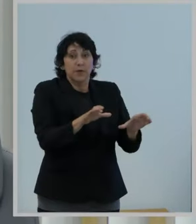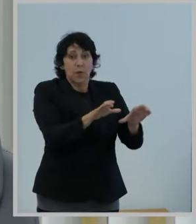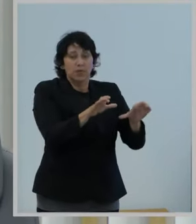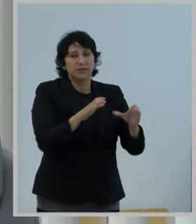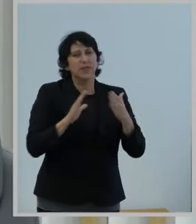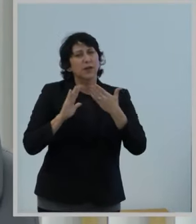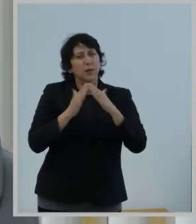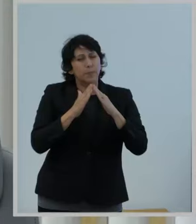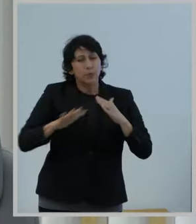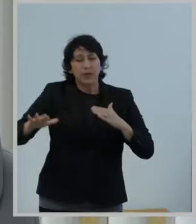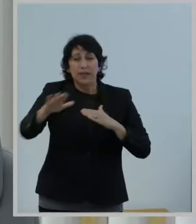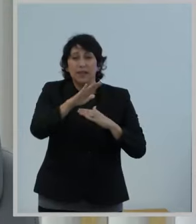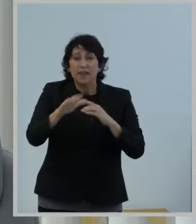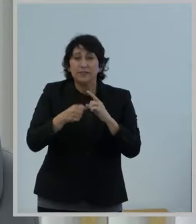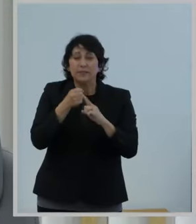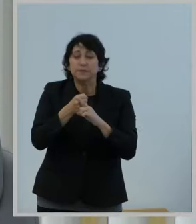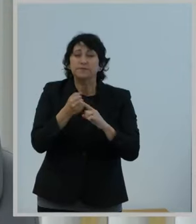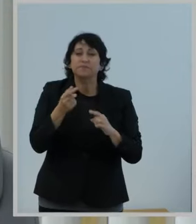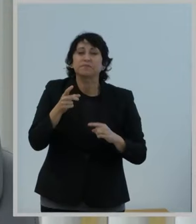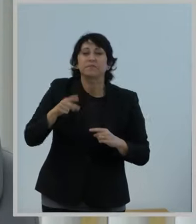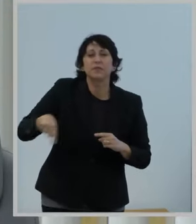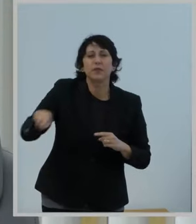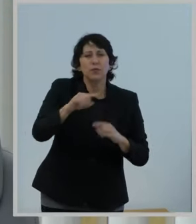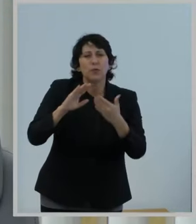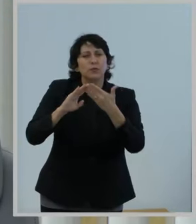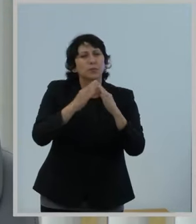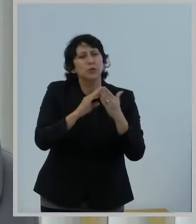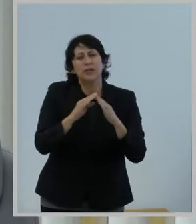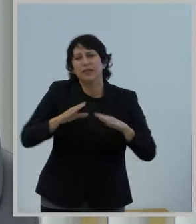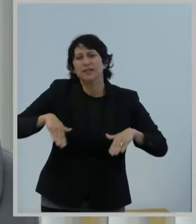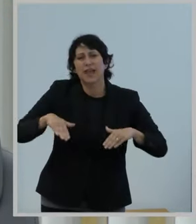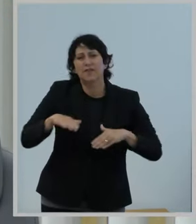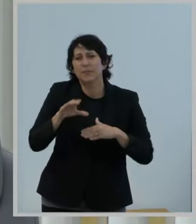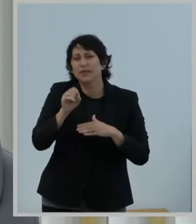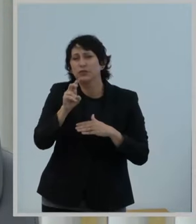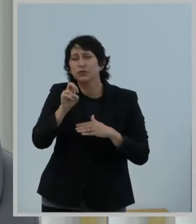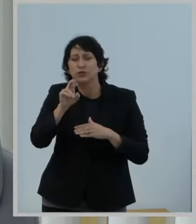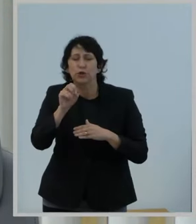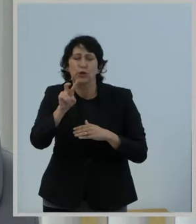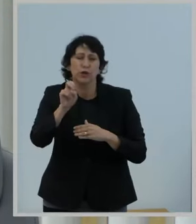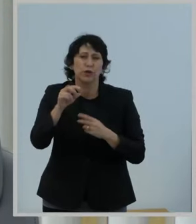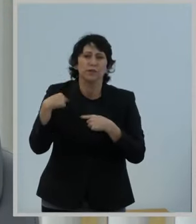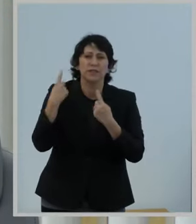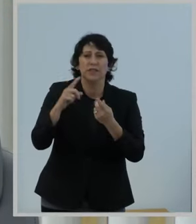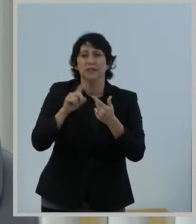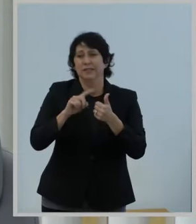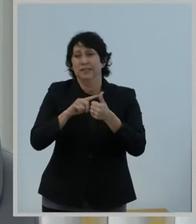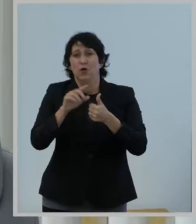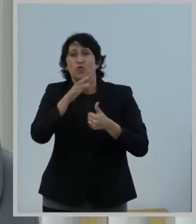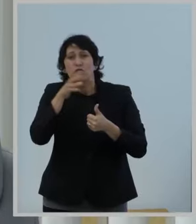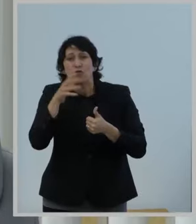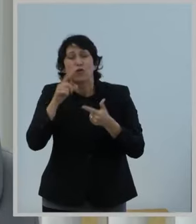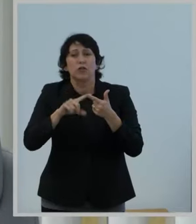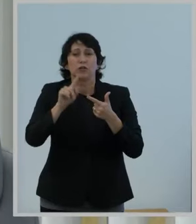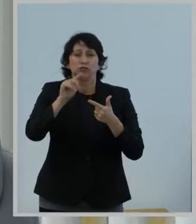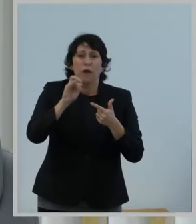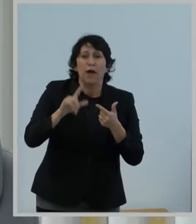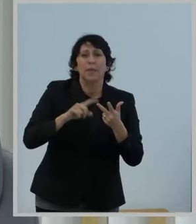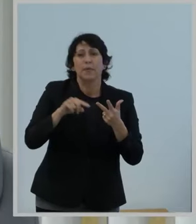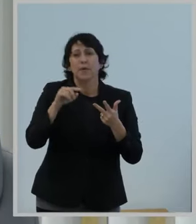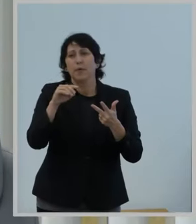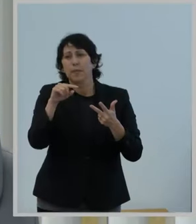affected are those that have been historically underserved. Rural, tribal, black, brown, Latino communities.